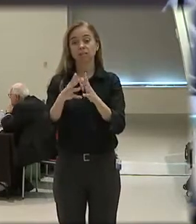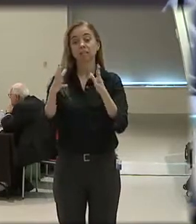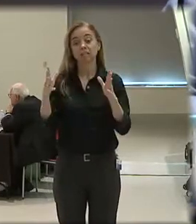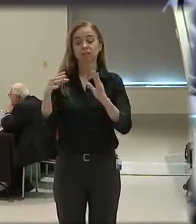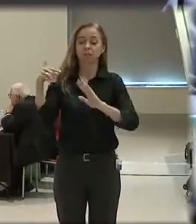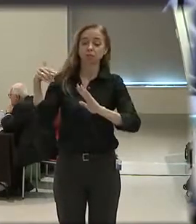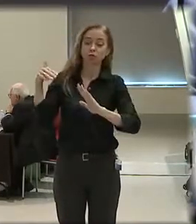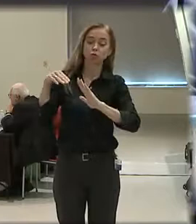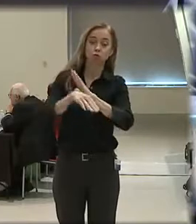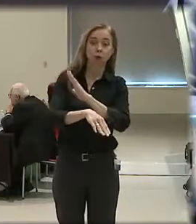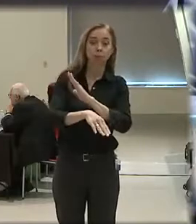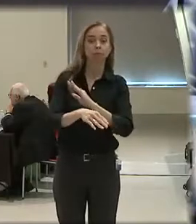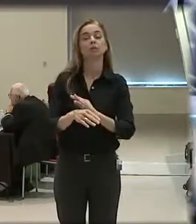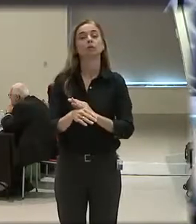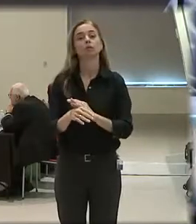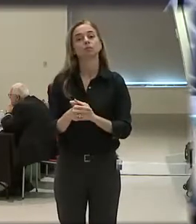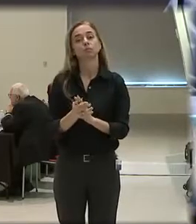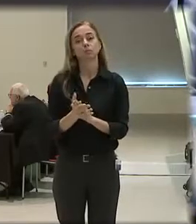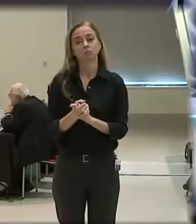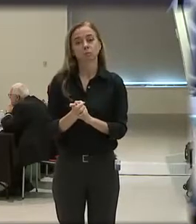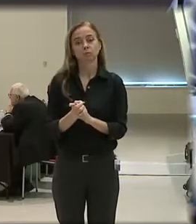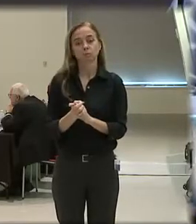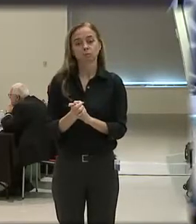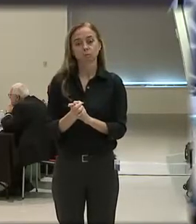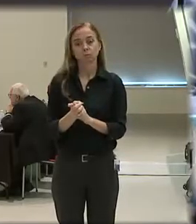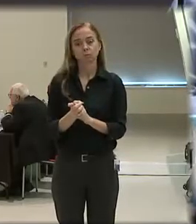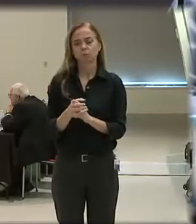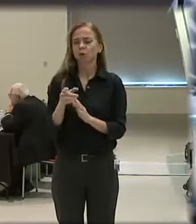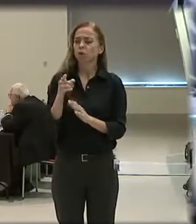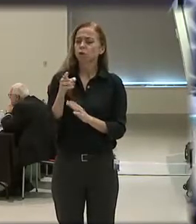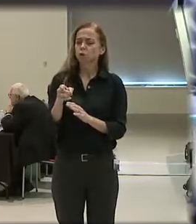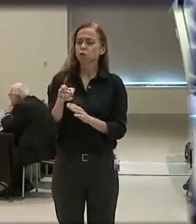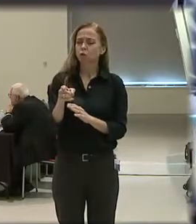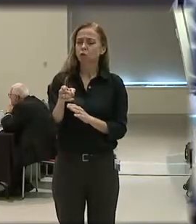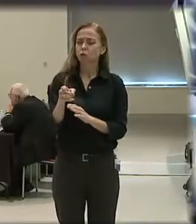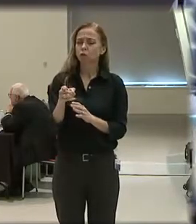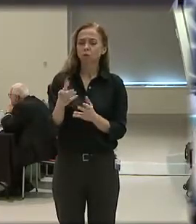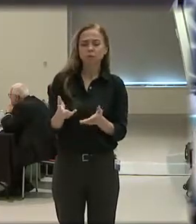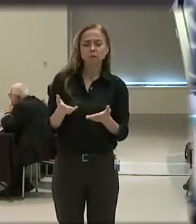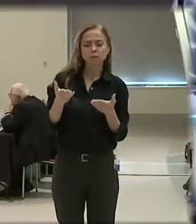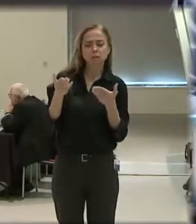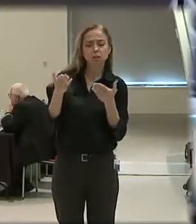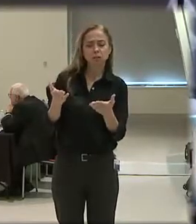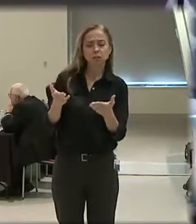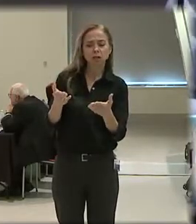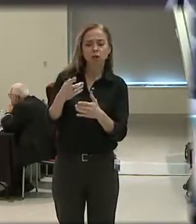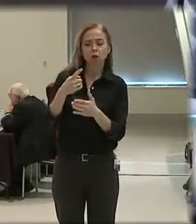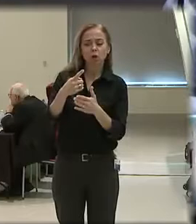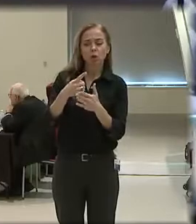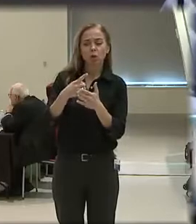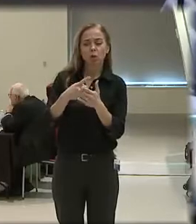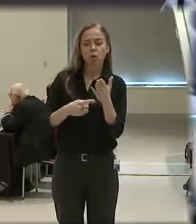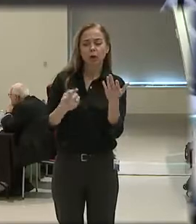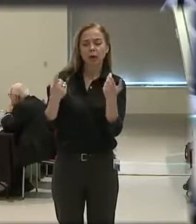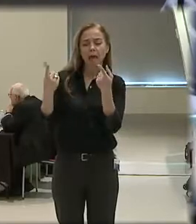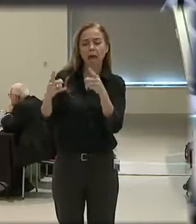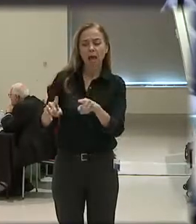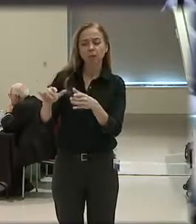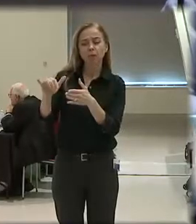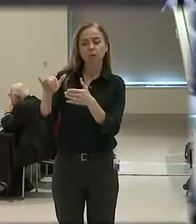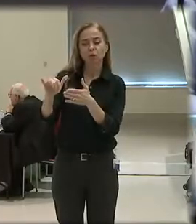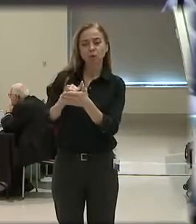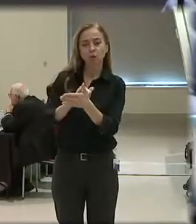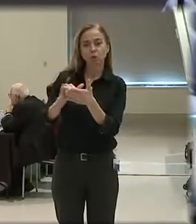negative interactions relates to such. Would you be suggesting then what occurred in New York City